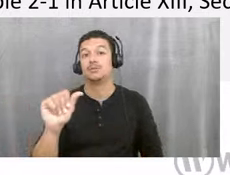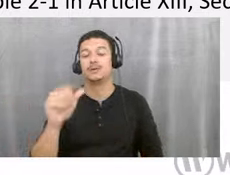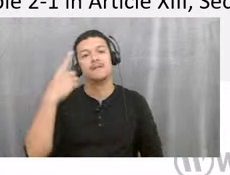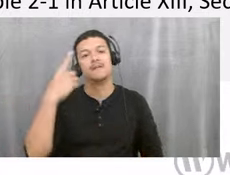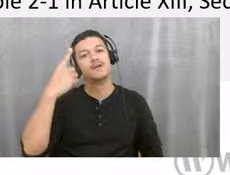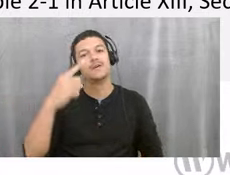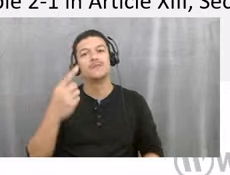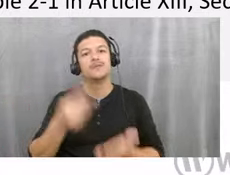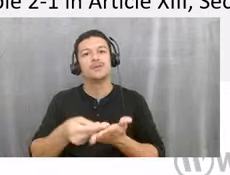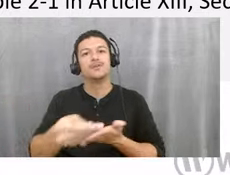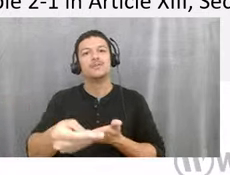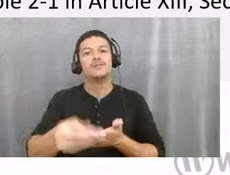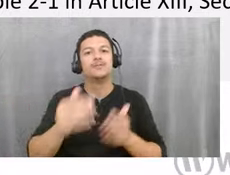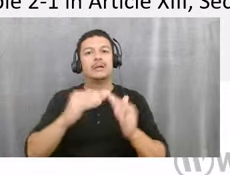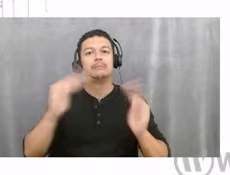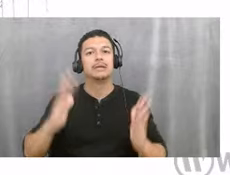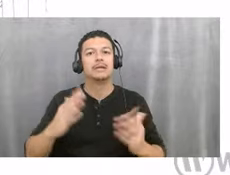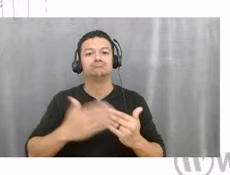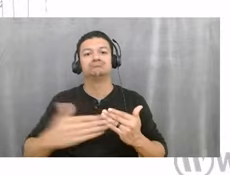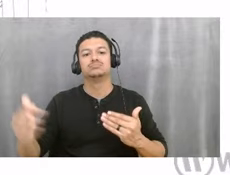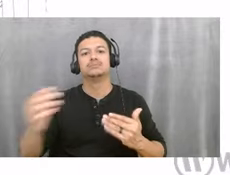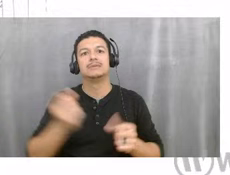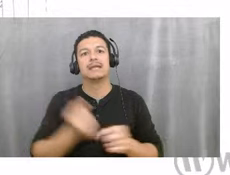going forward on an, on, on an annual basis.